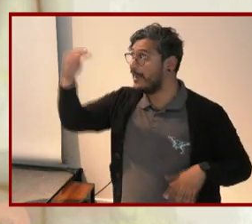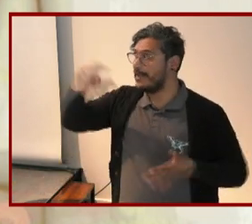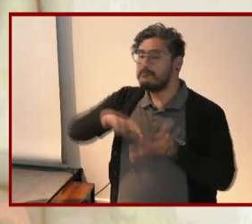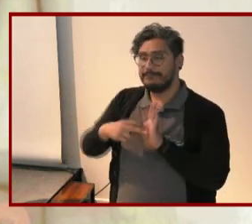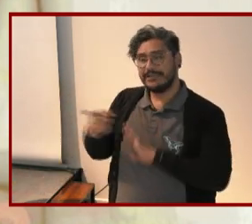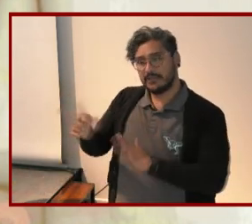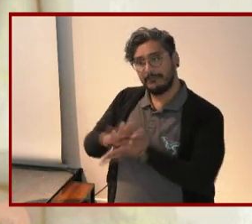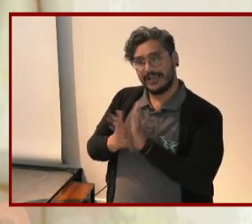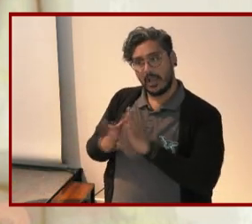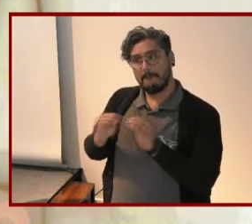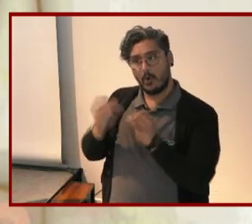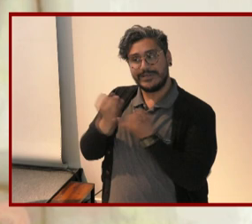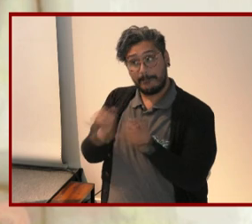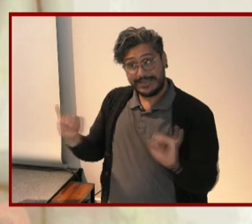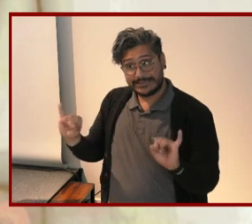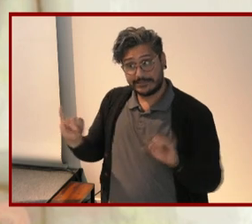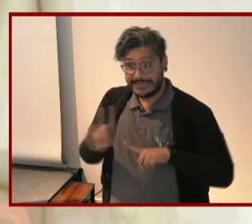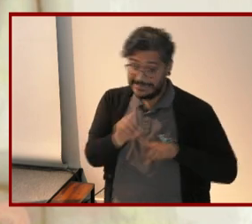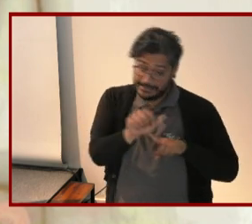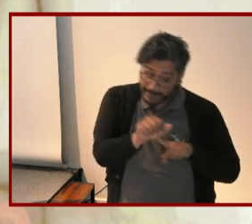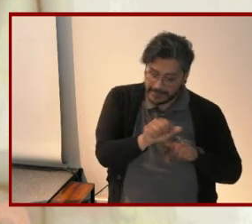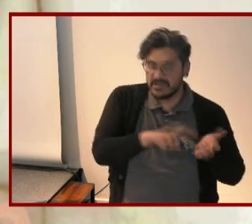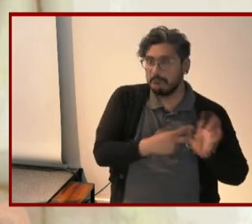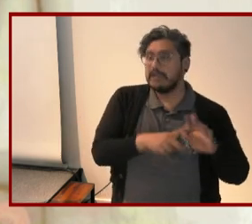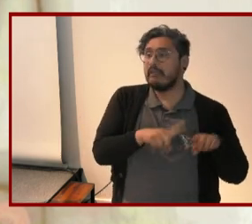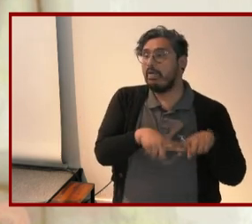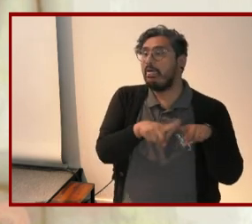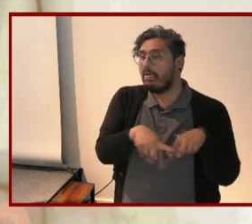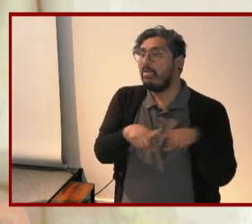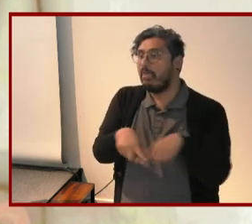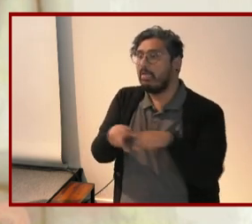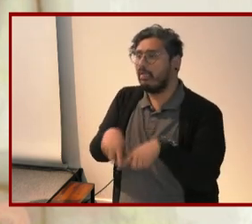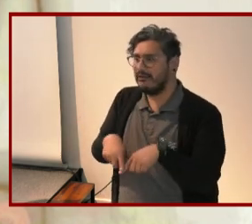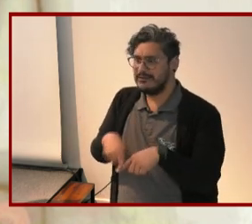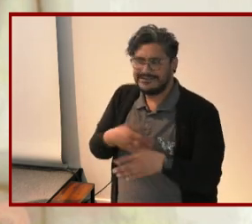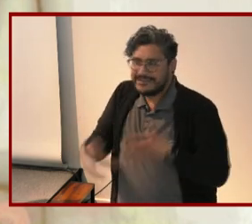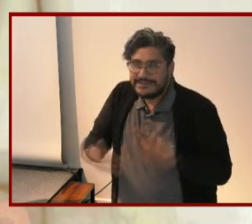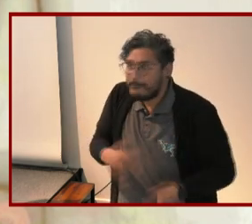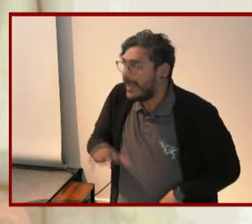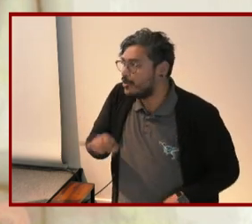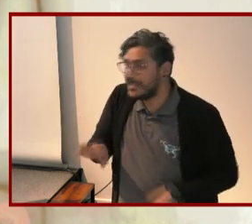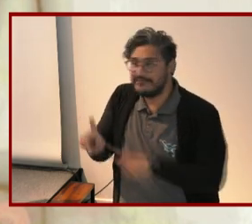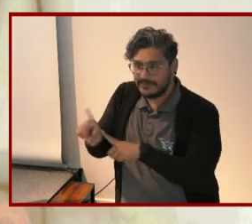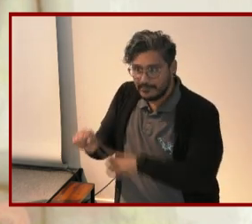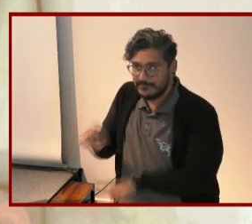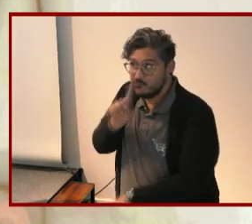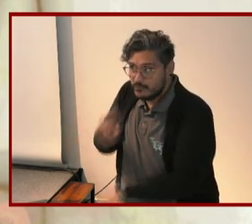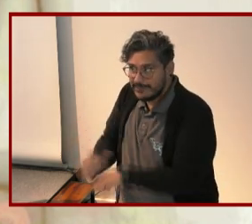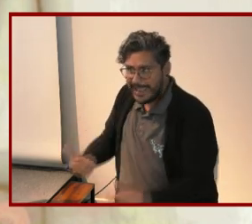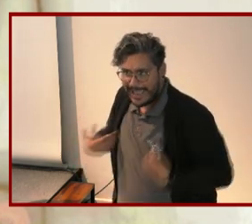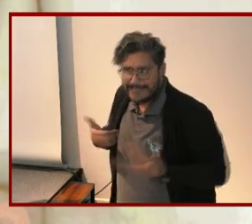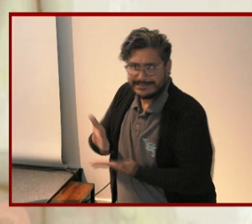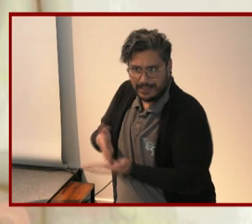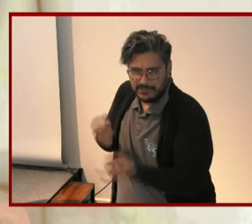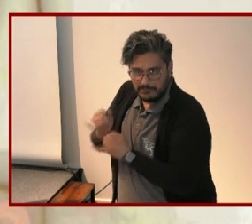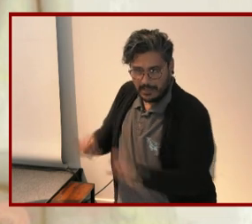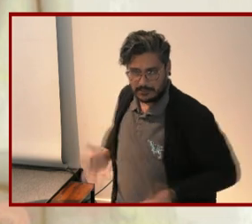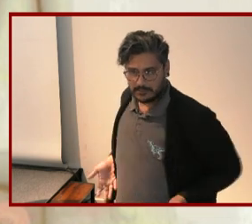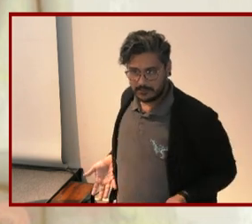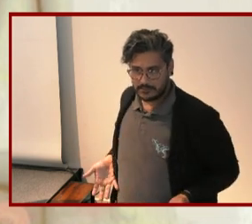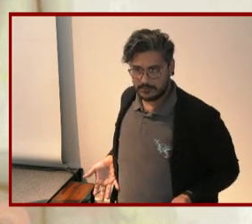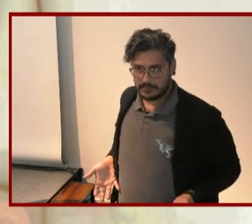and that disability signals dependency regardless of how much independence a disabled person actually achieves parent